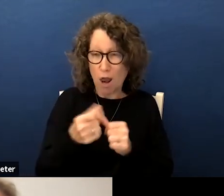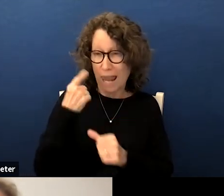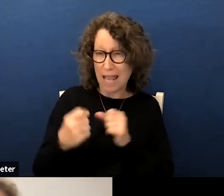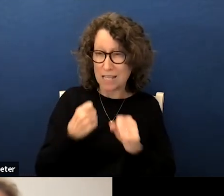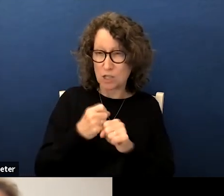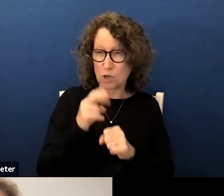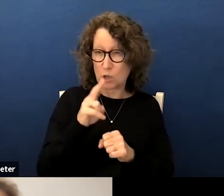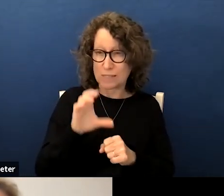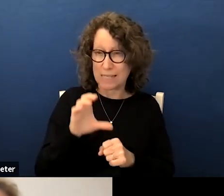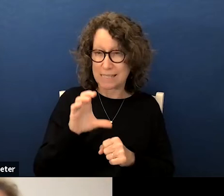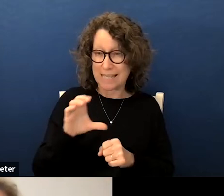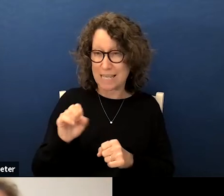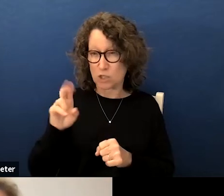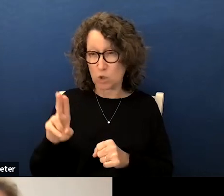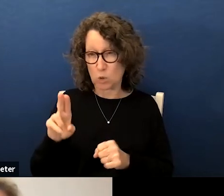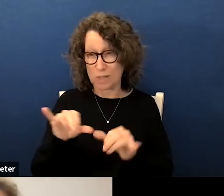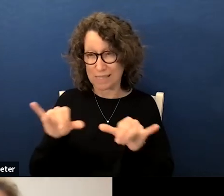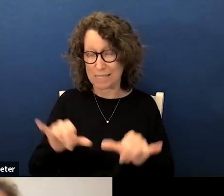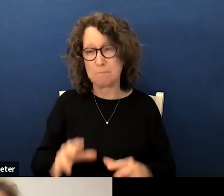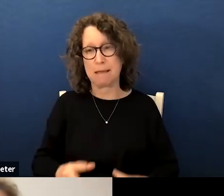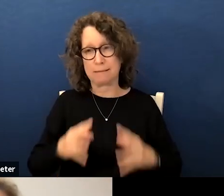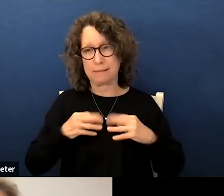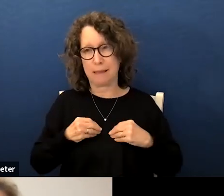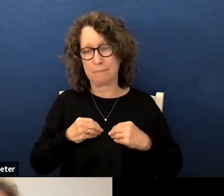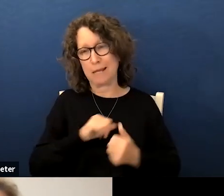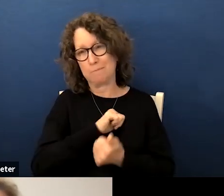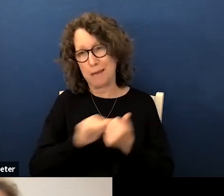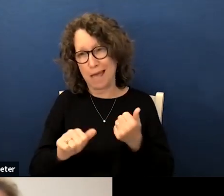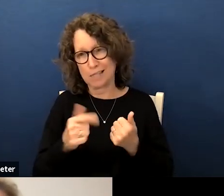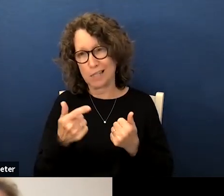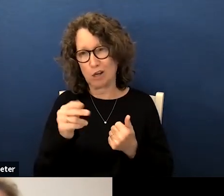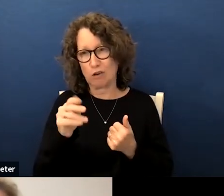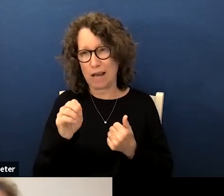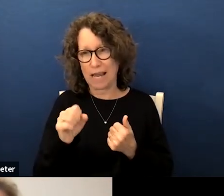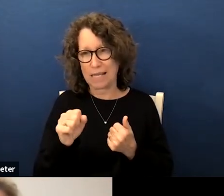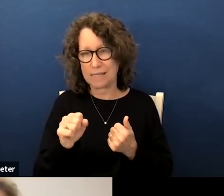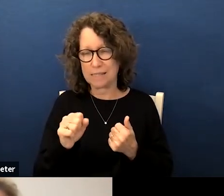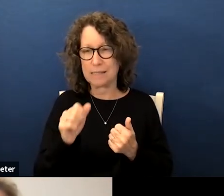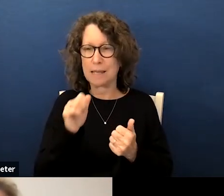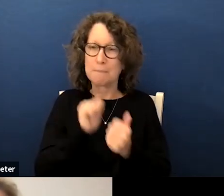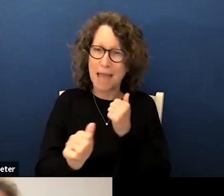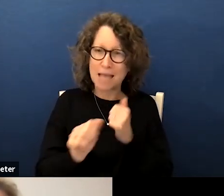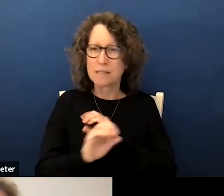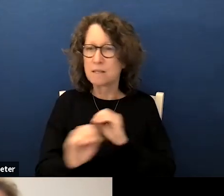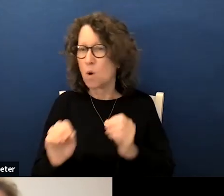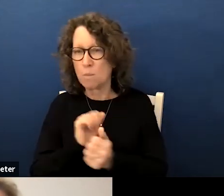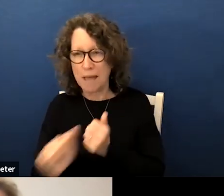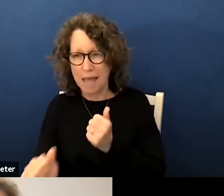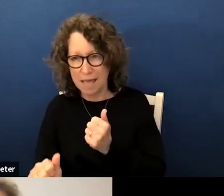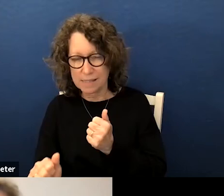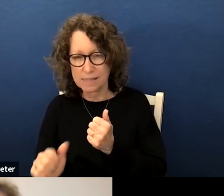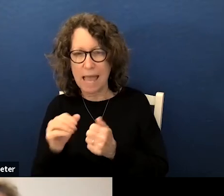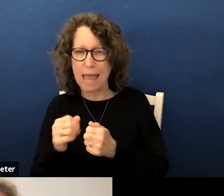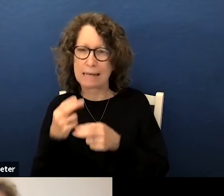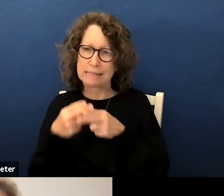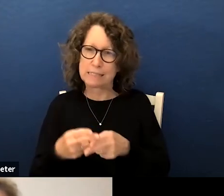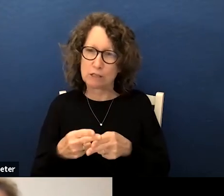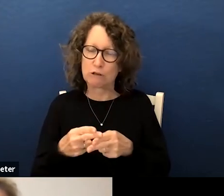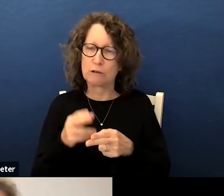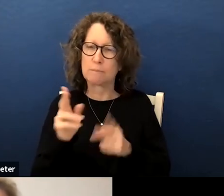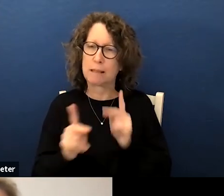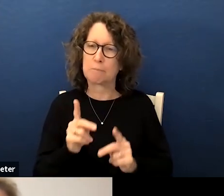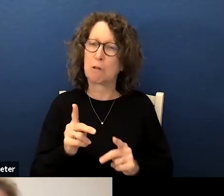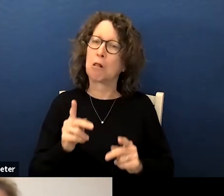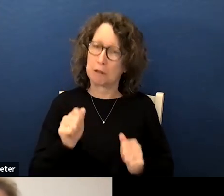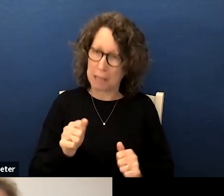uccsu system accepted passing grades grades of pass no pass and considered students eligible for